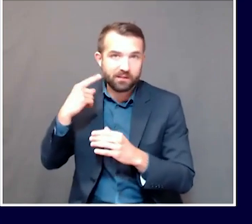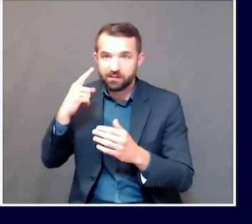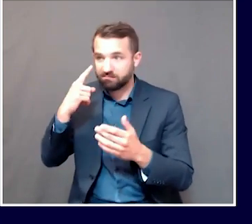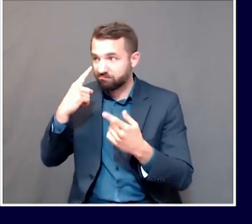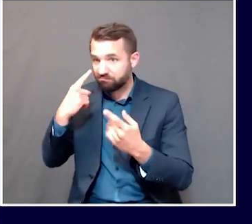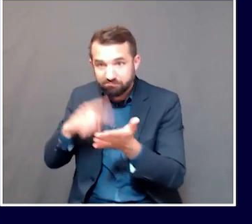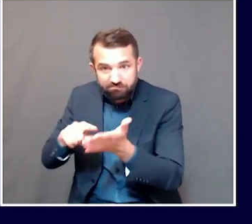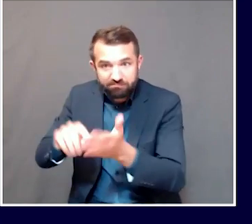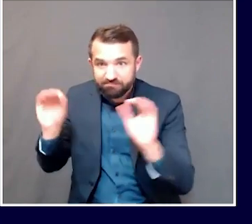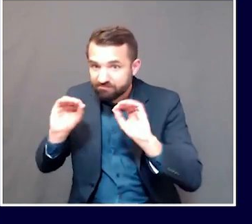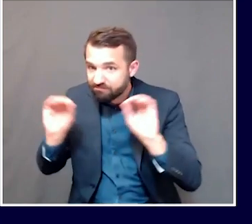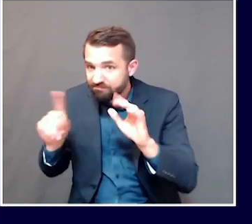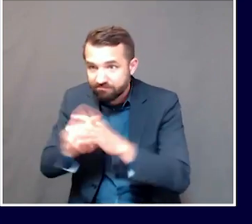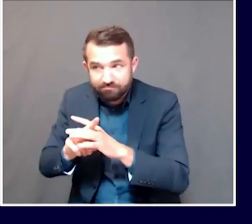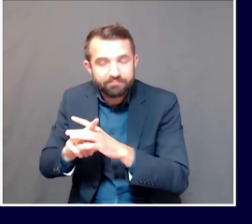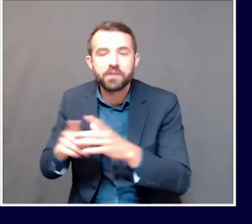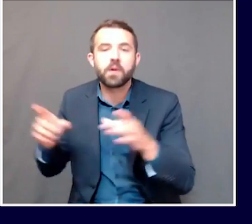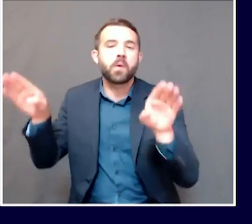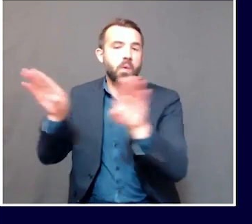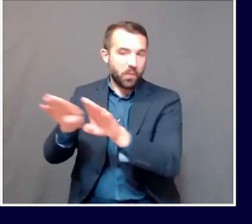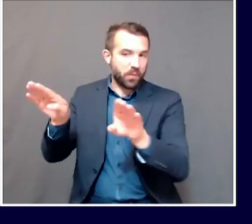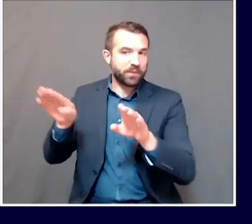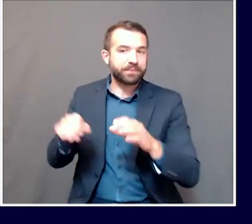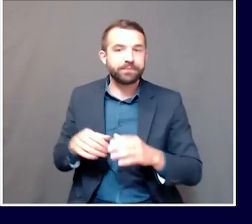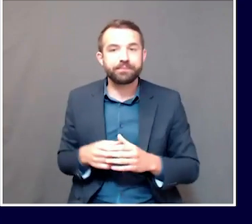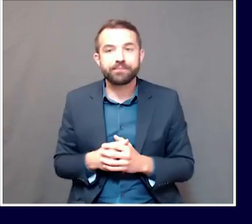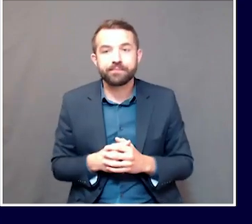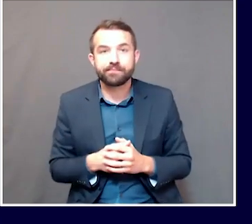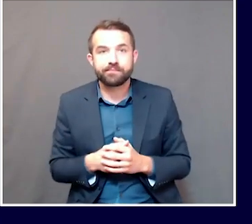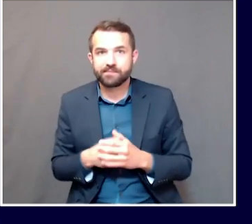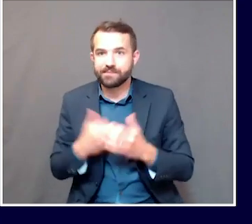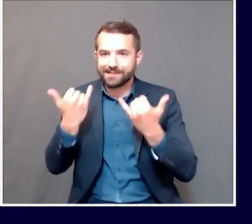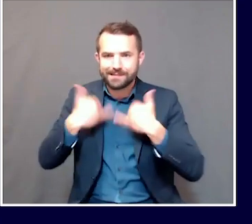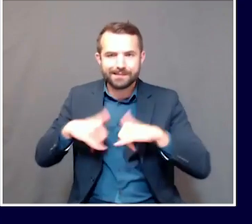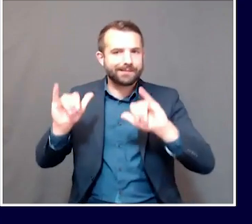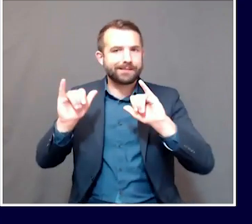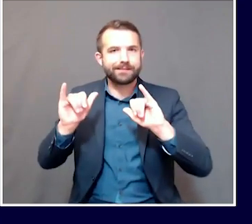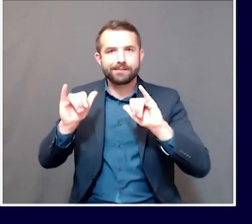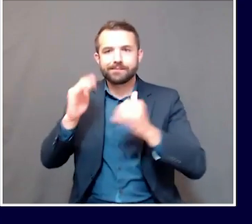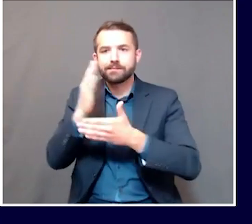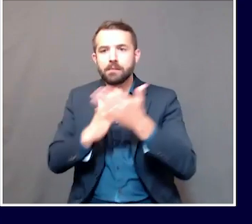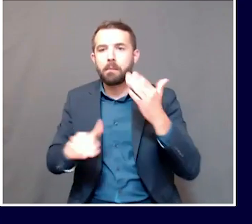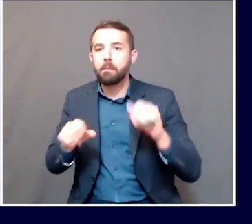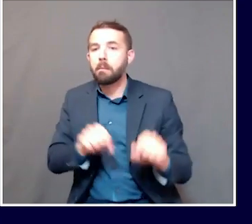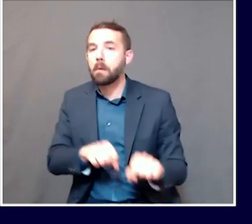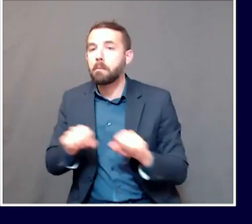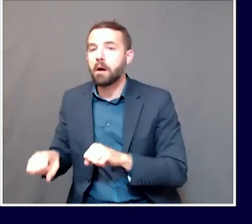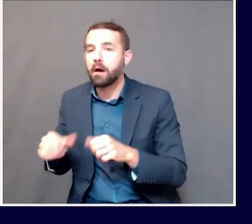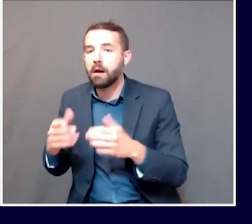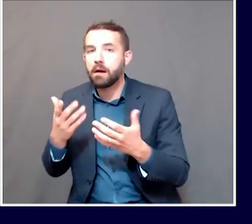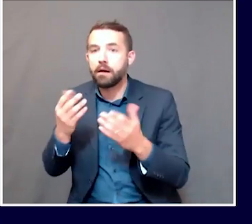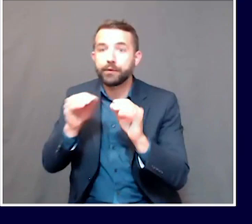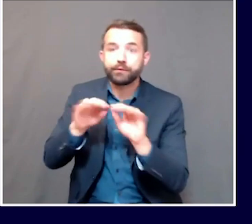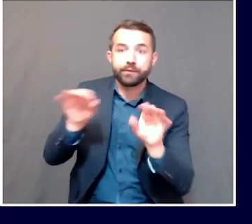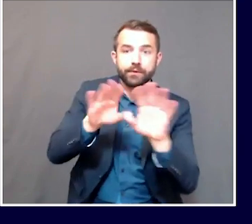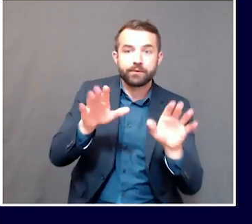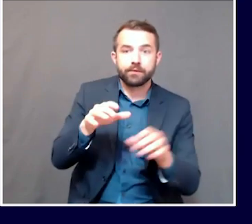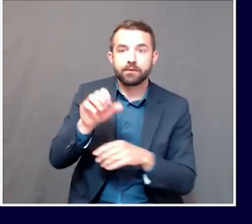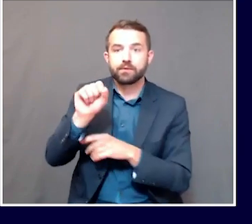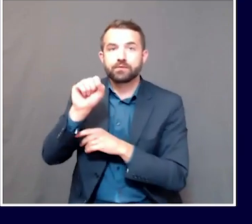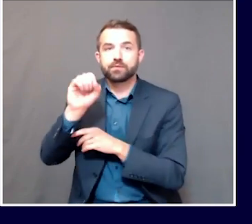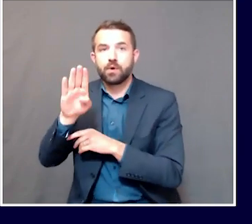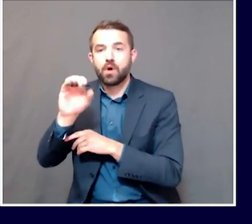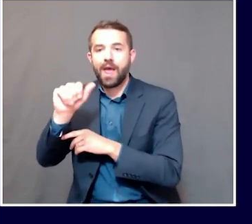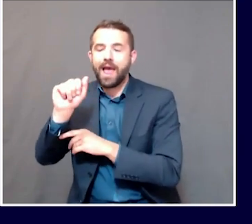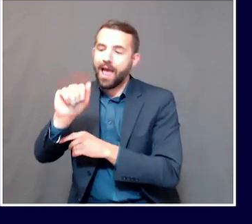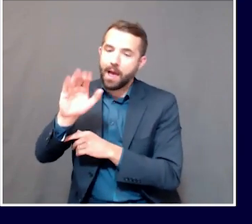Overall, Maine CDC continues its work with some pending outbreaks. For example, at the Abbott facility, there are now